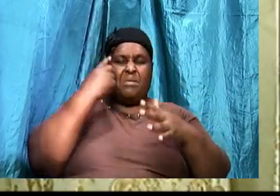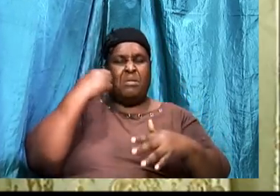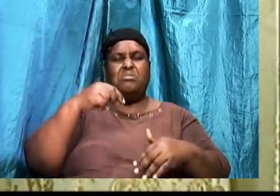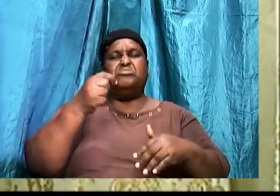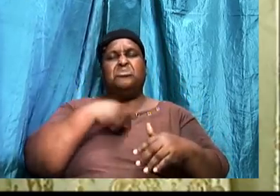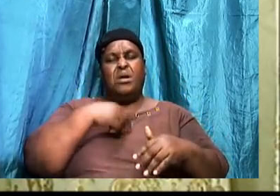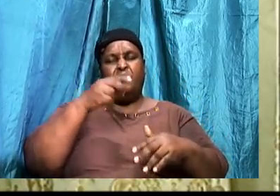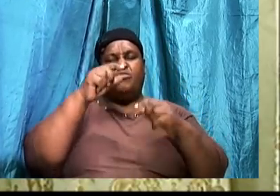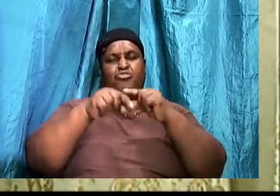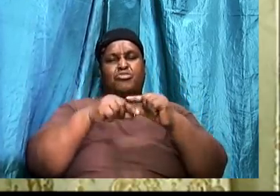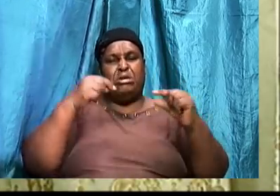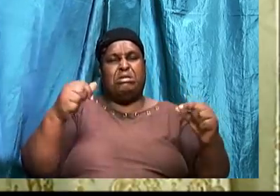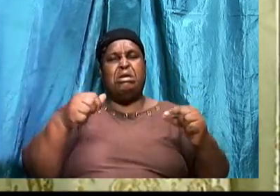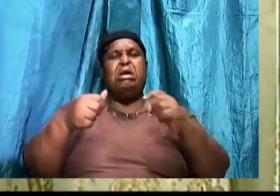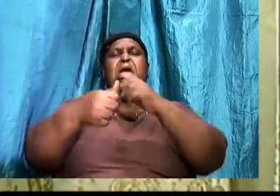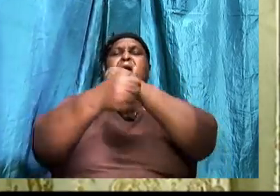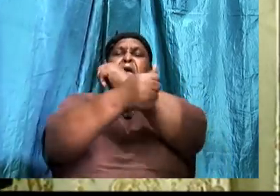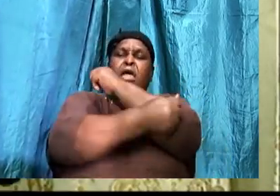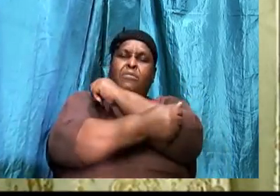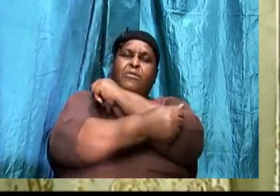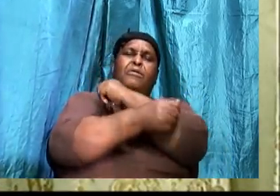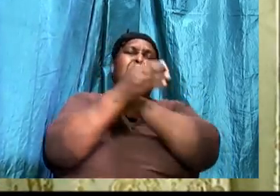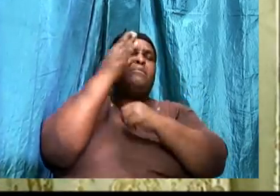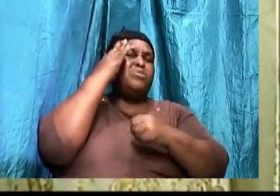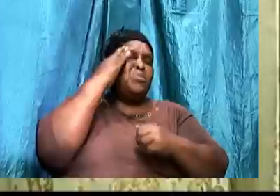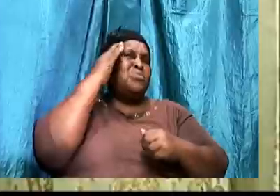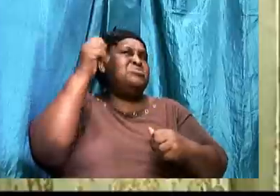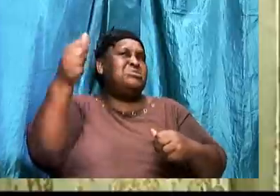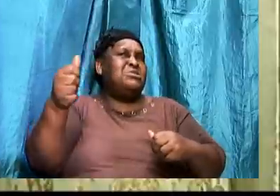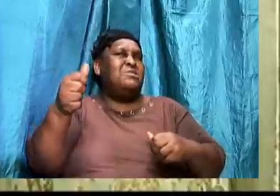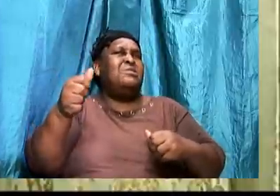knew. Within himself. That he should. Give this amount.